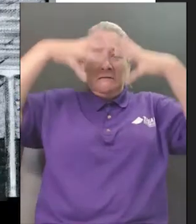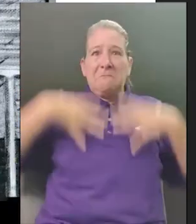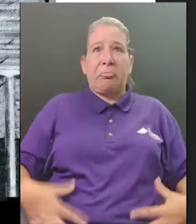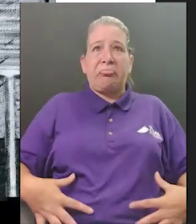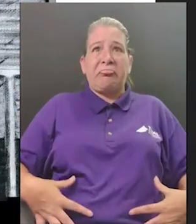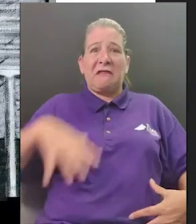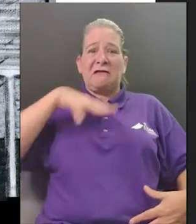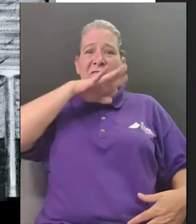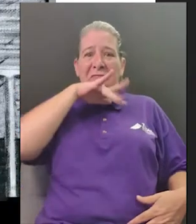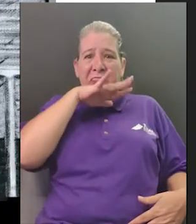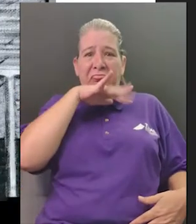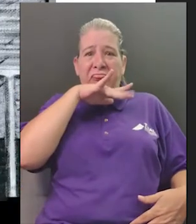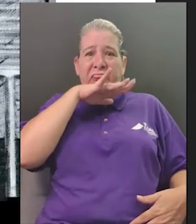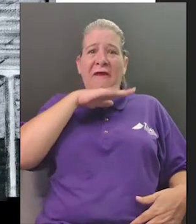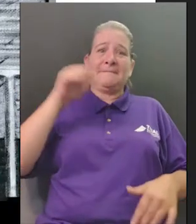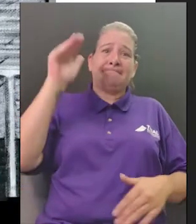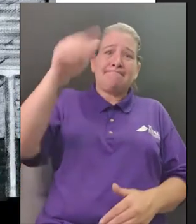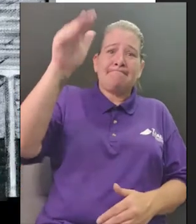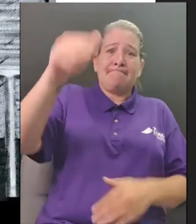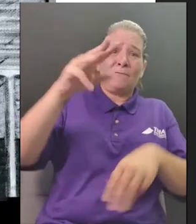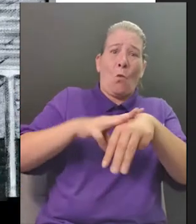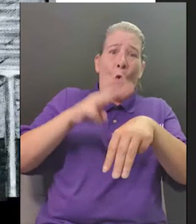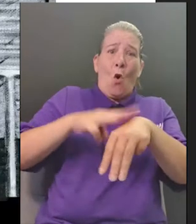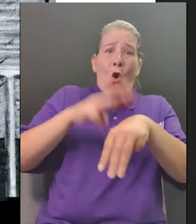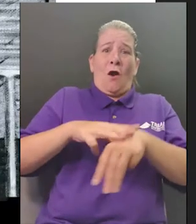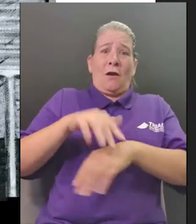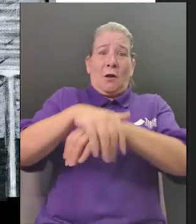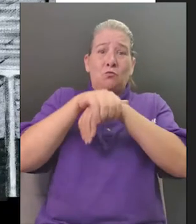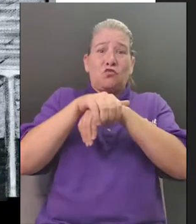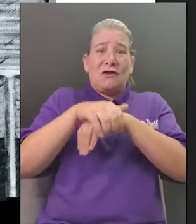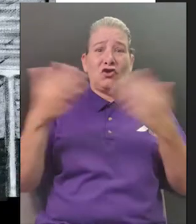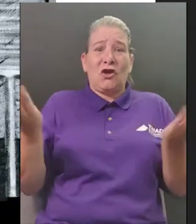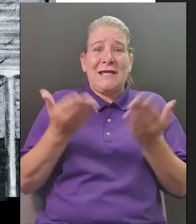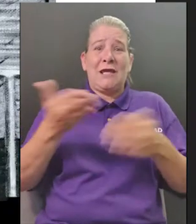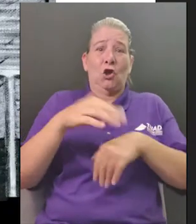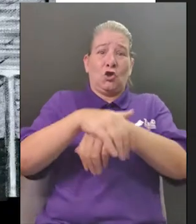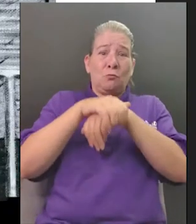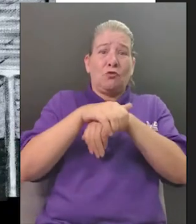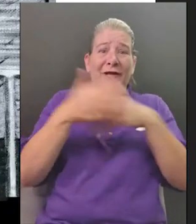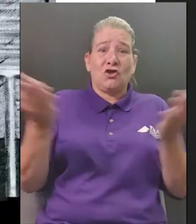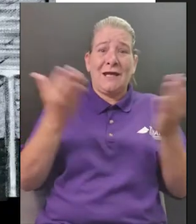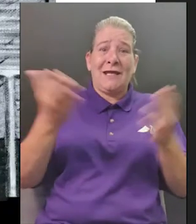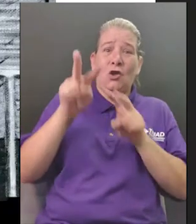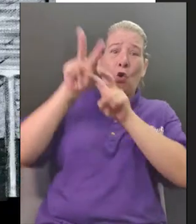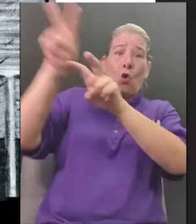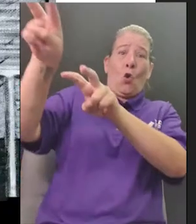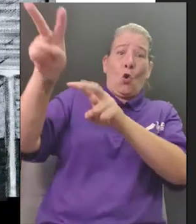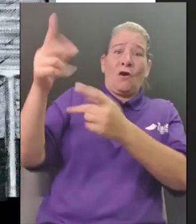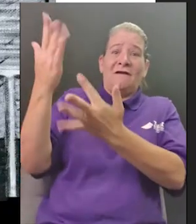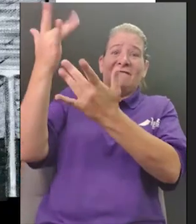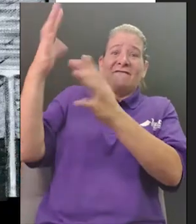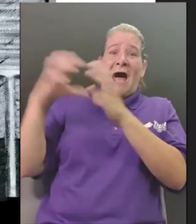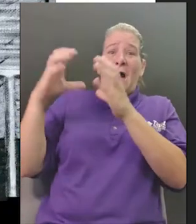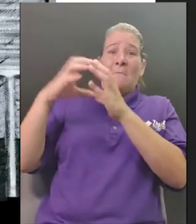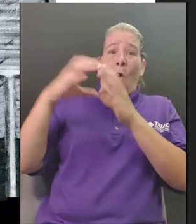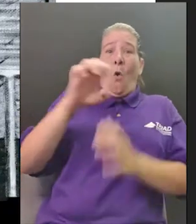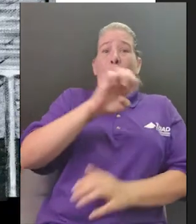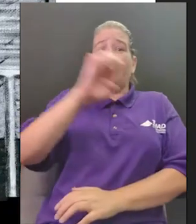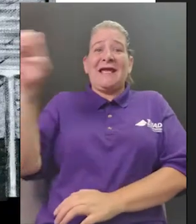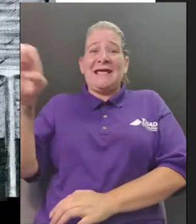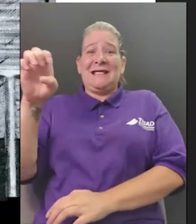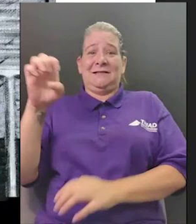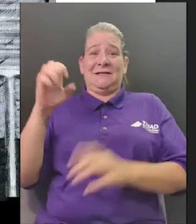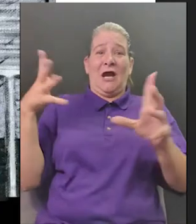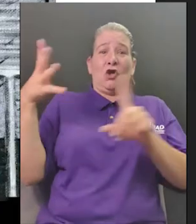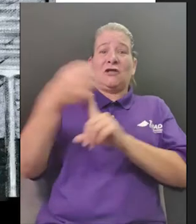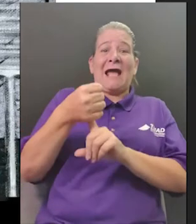danbury he stopped to catch his breath look he pointed east a huge red fireball glowed